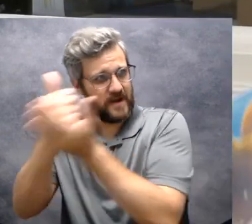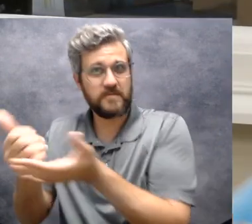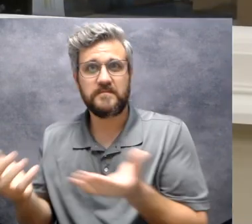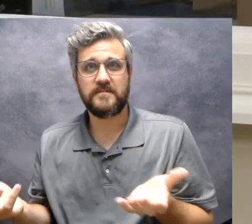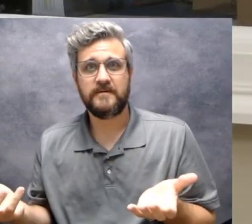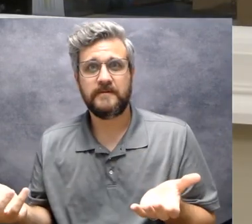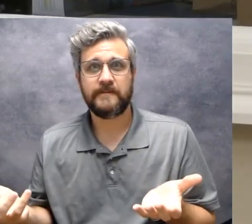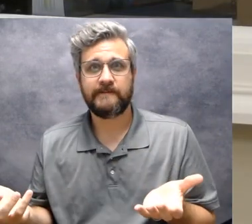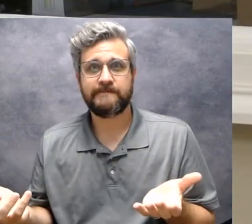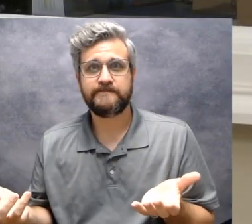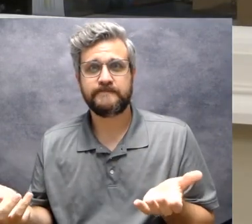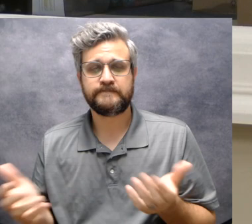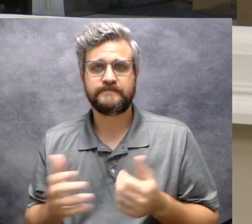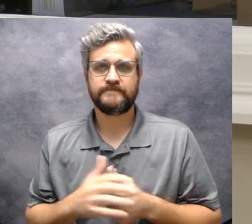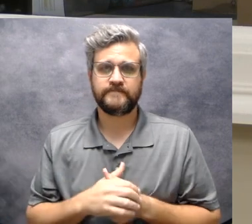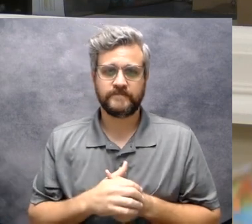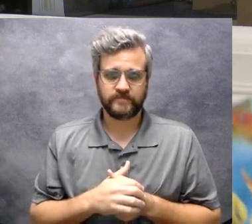Al.